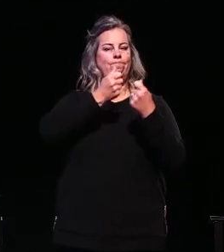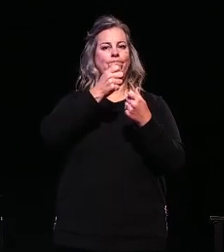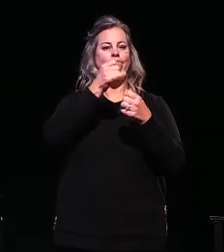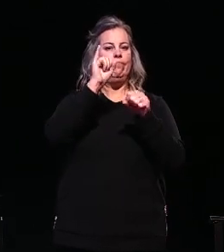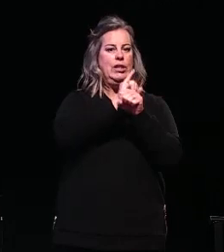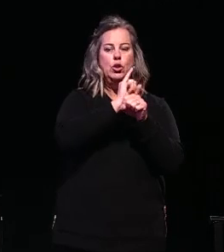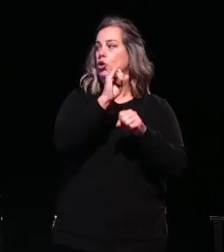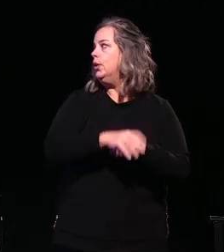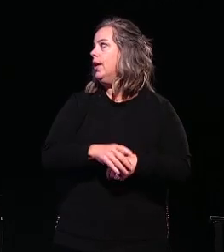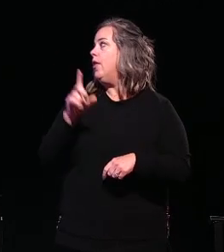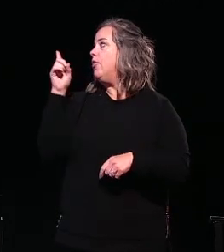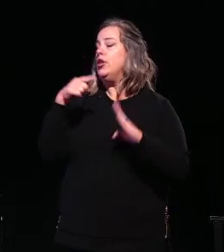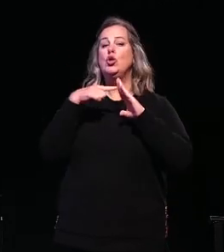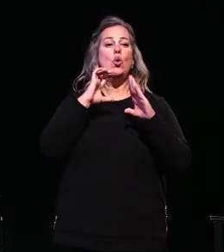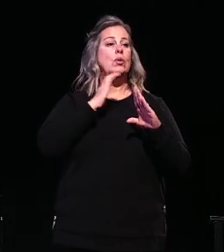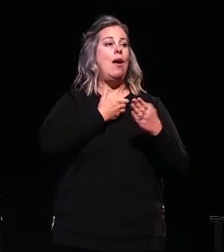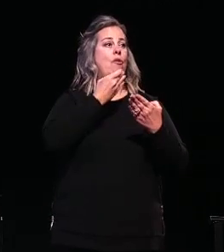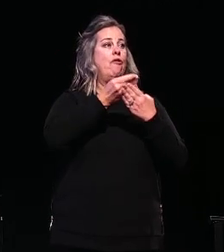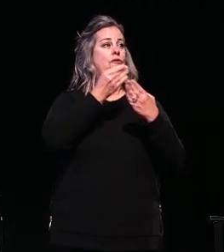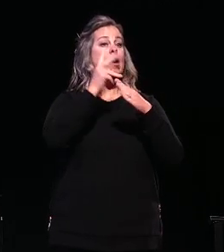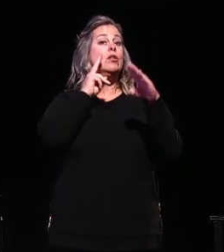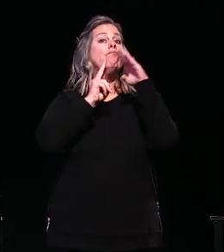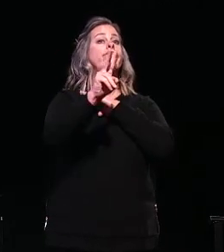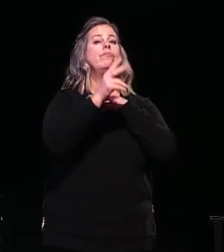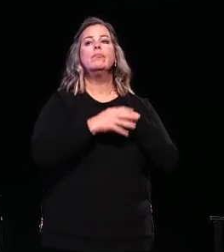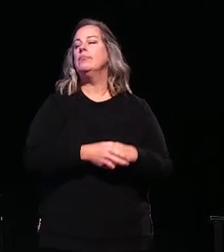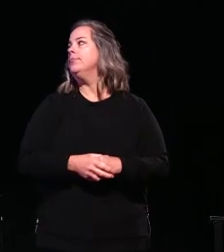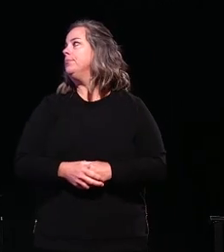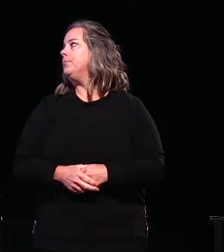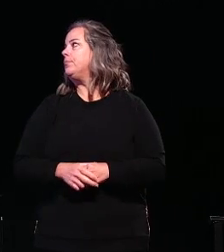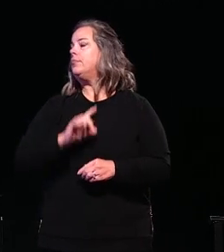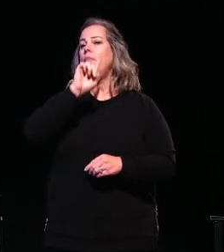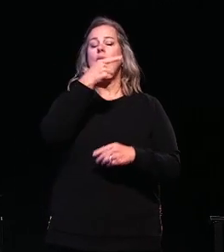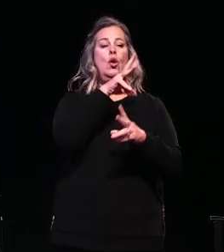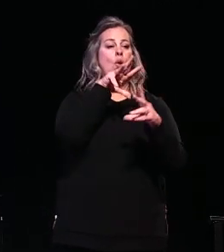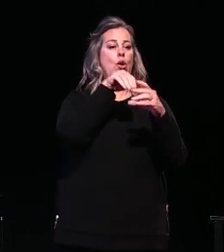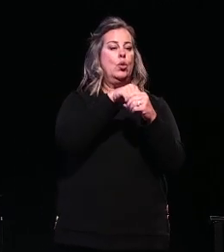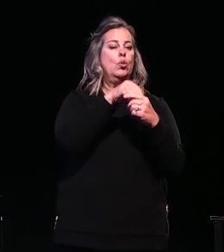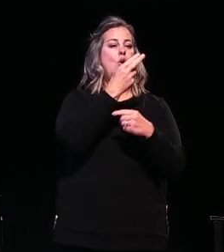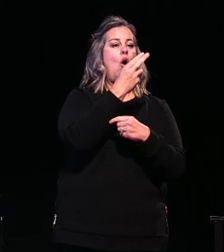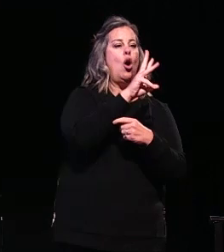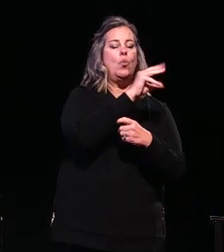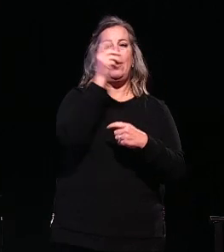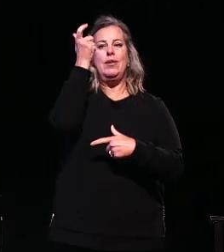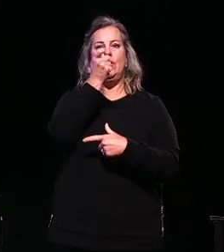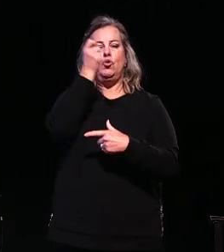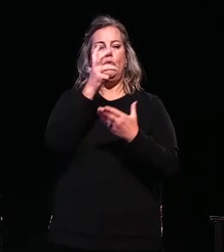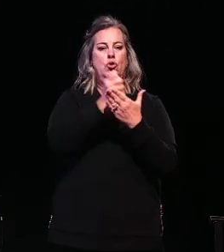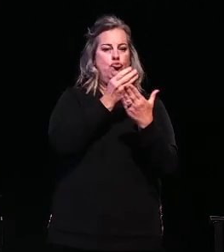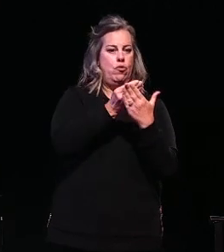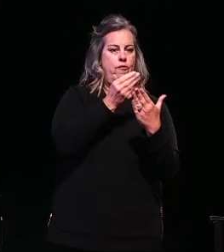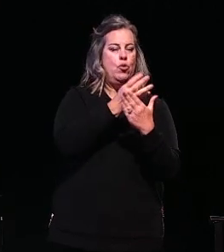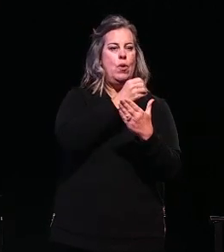This slide shows our financial projections as they relate to estimated farm numbers. This only includes hardware and subscription revenue and will increase with profit share